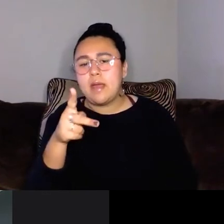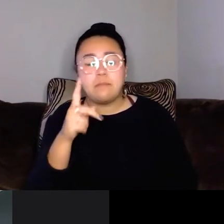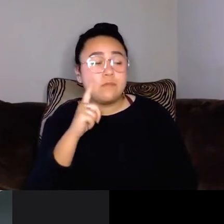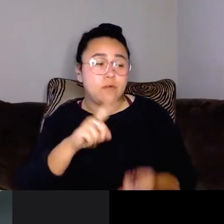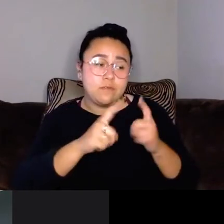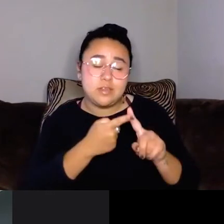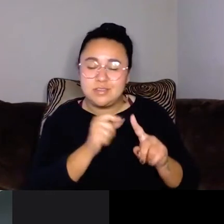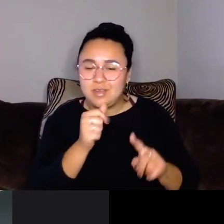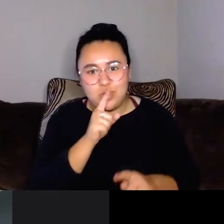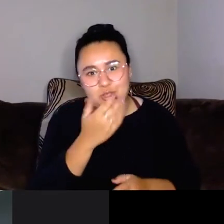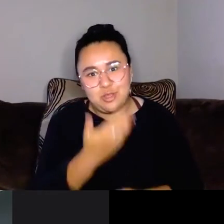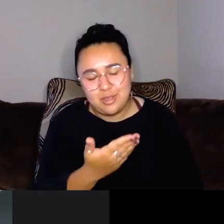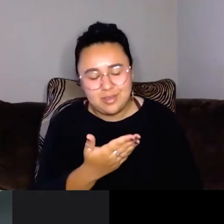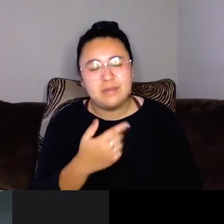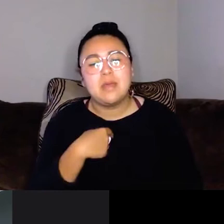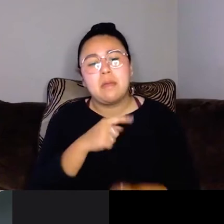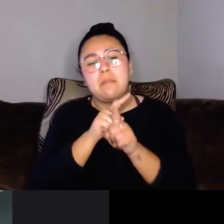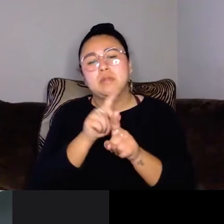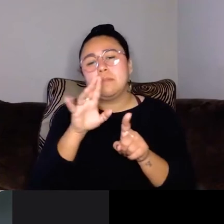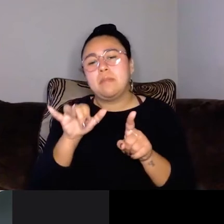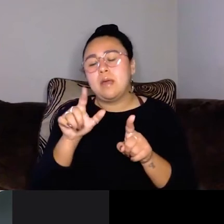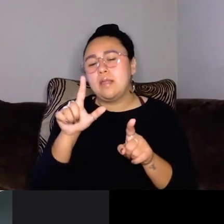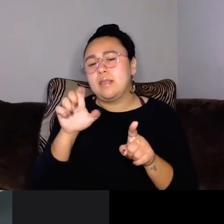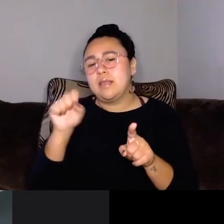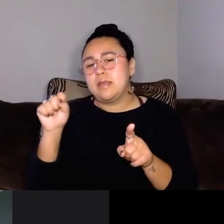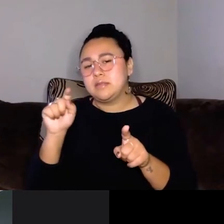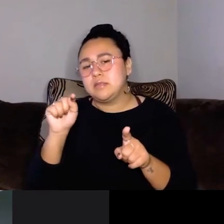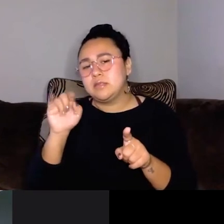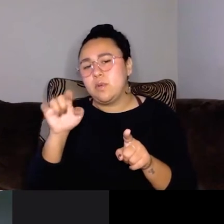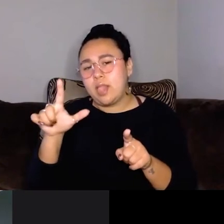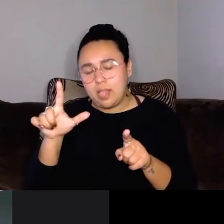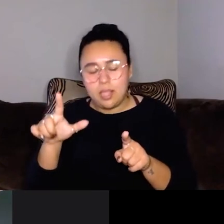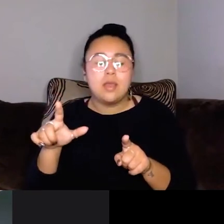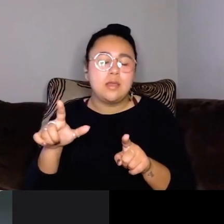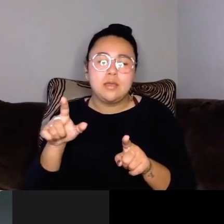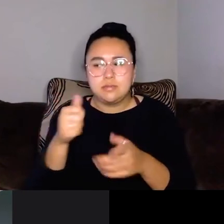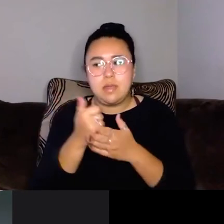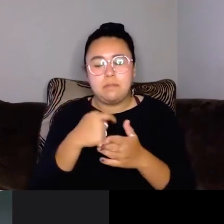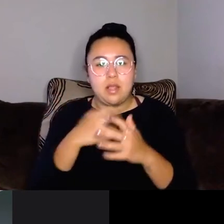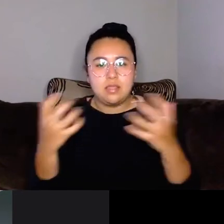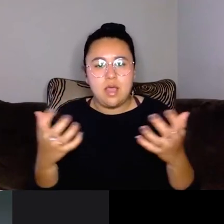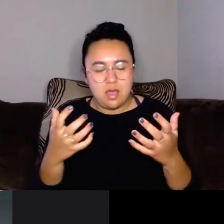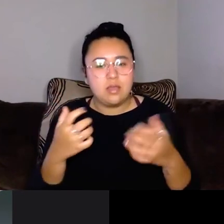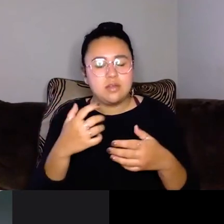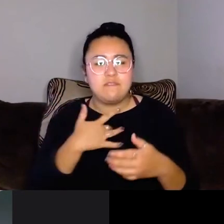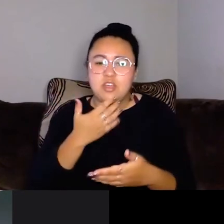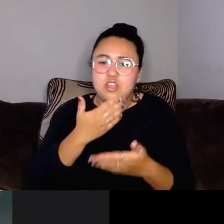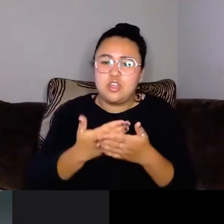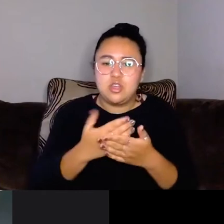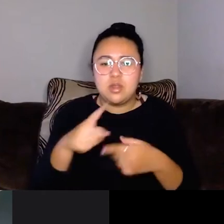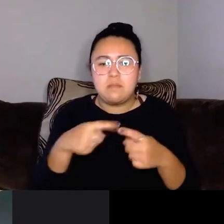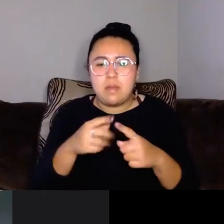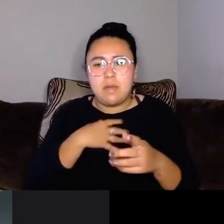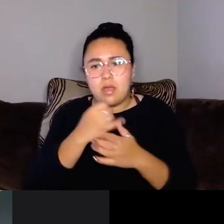um, I actually was mentored by less toil. He helped me a lot and made me feel good about my art. And